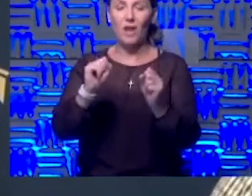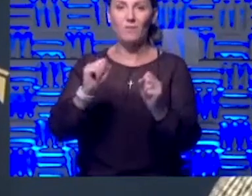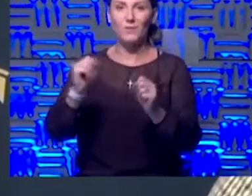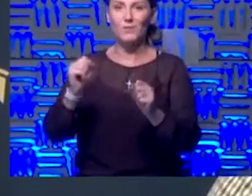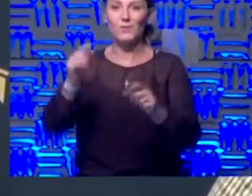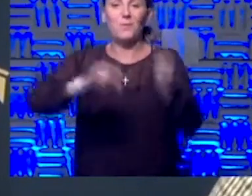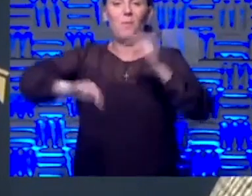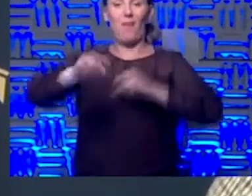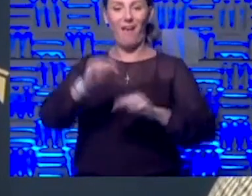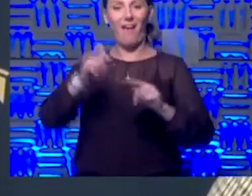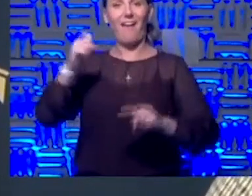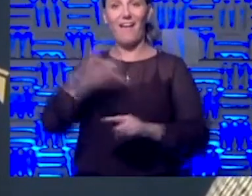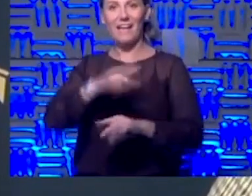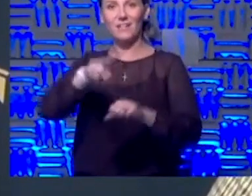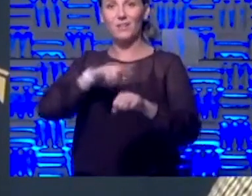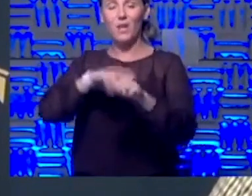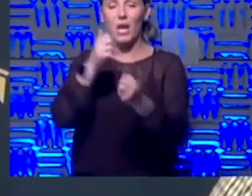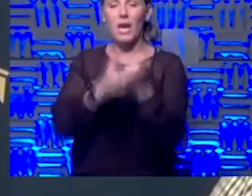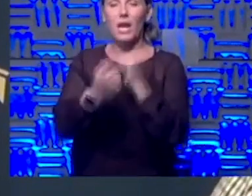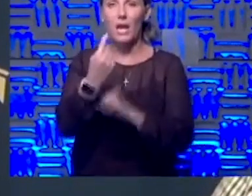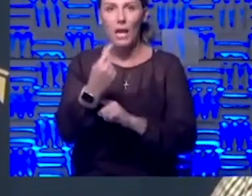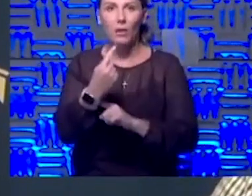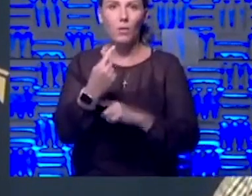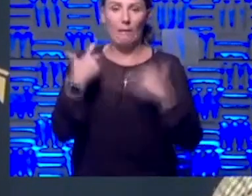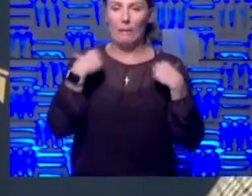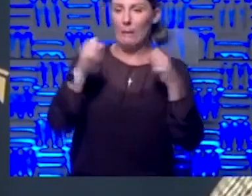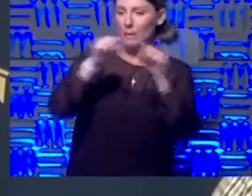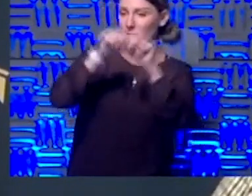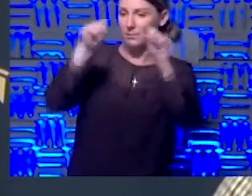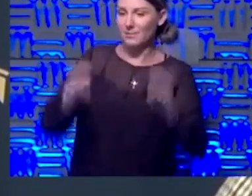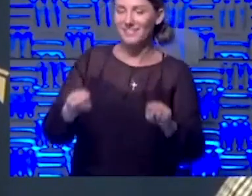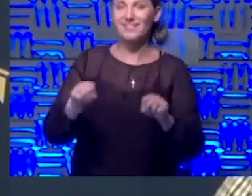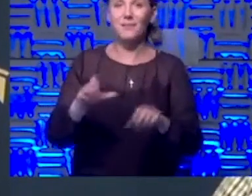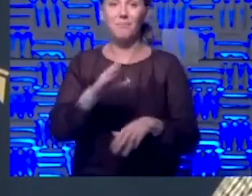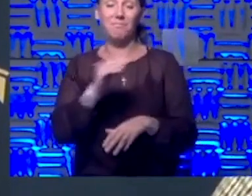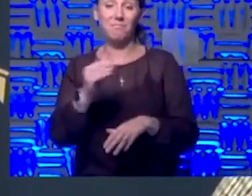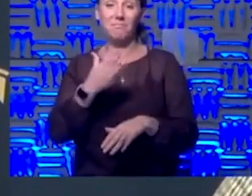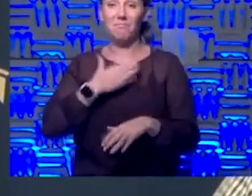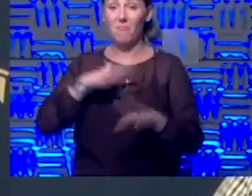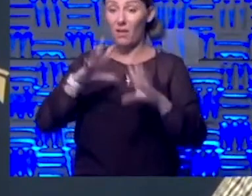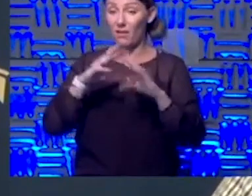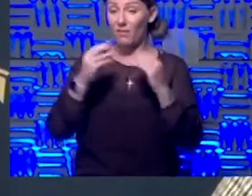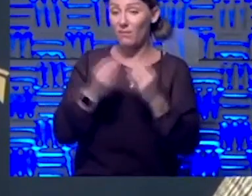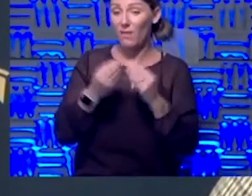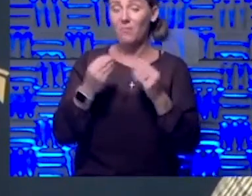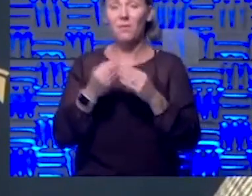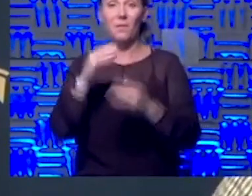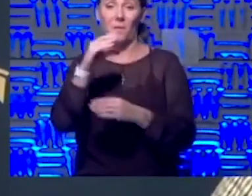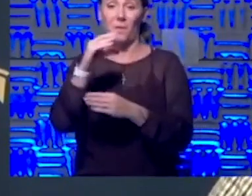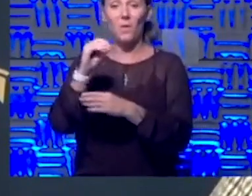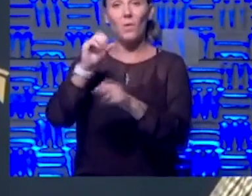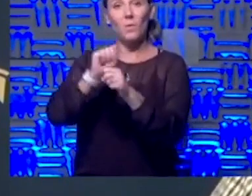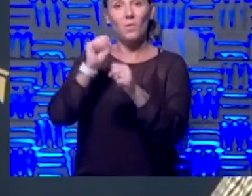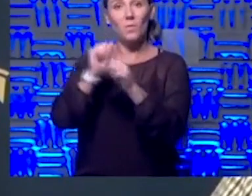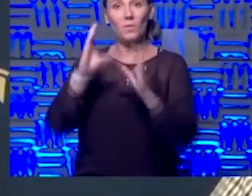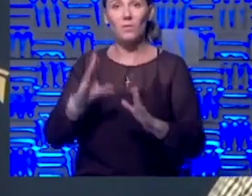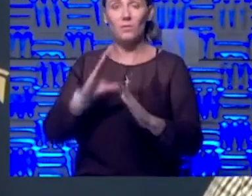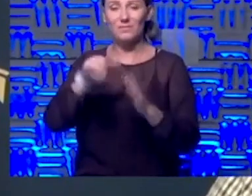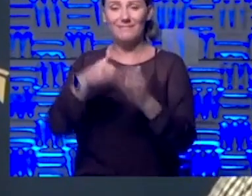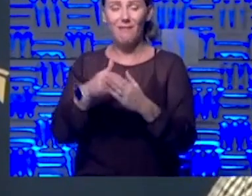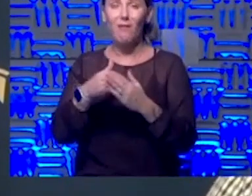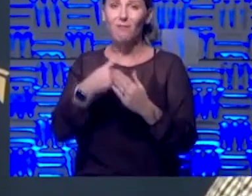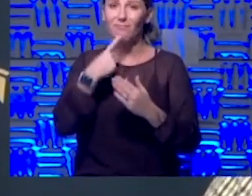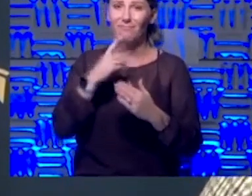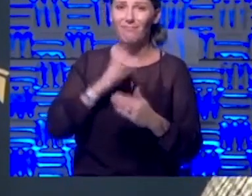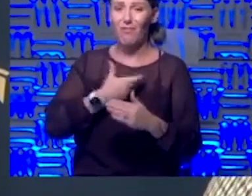everyone, um, at the health system as well. So yeah, my family, um, my coworkers, we all miss our life before